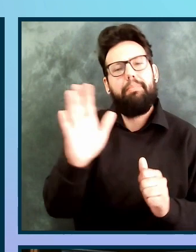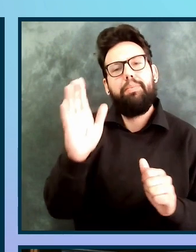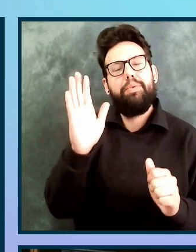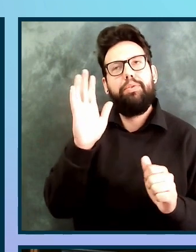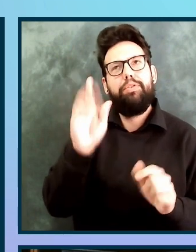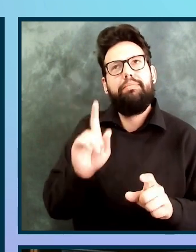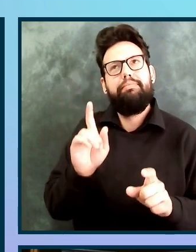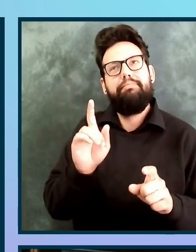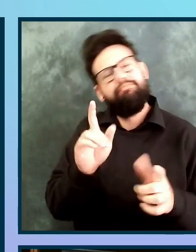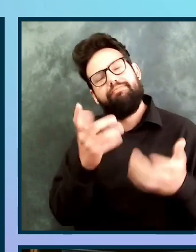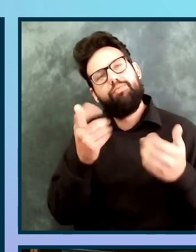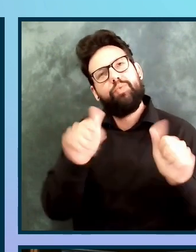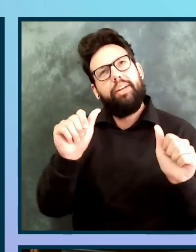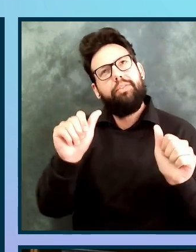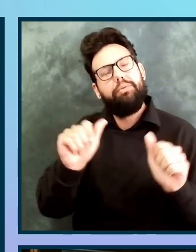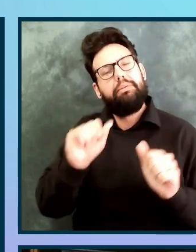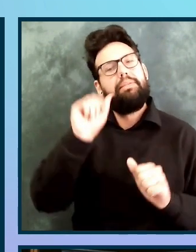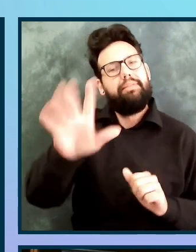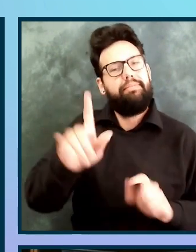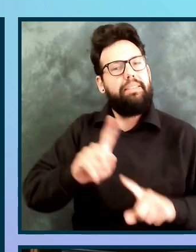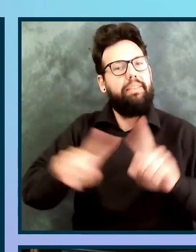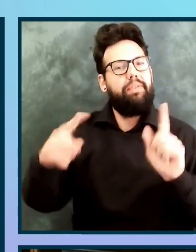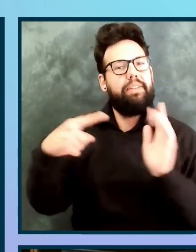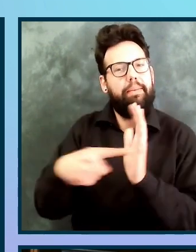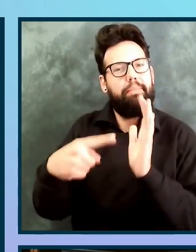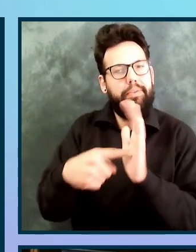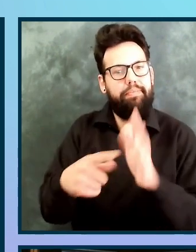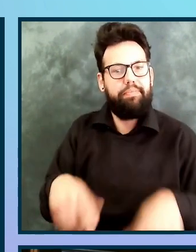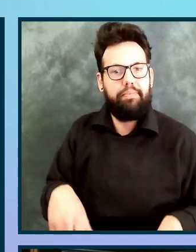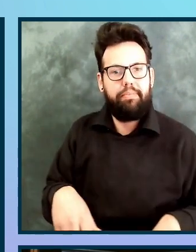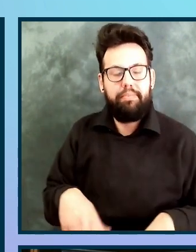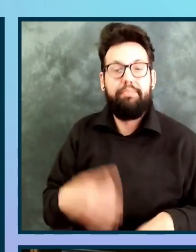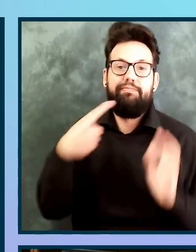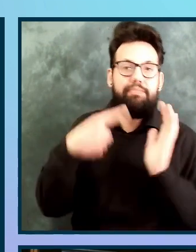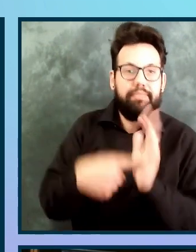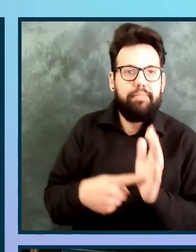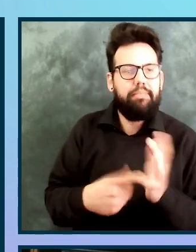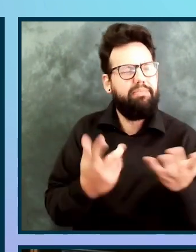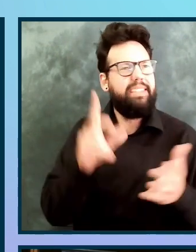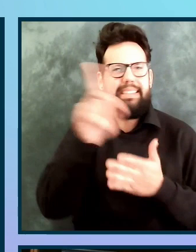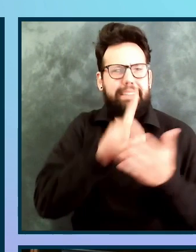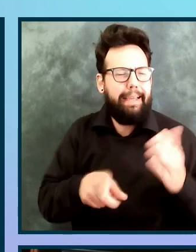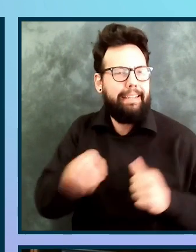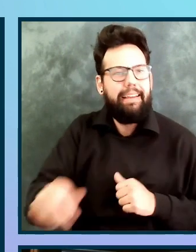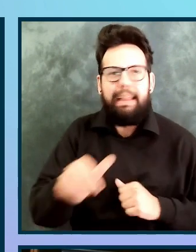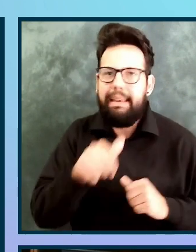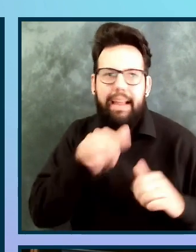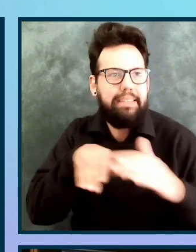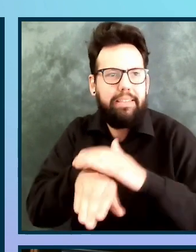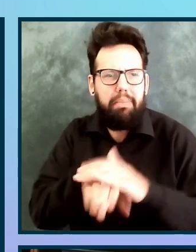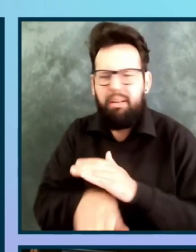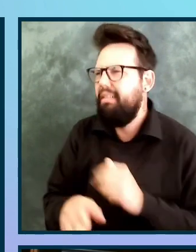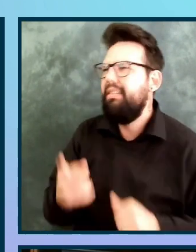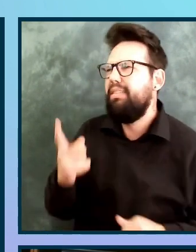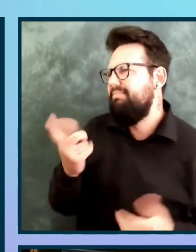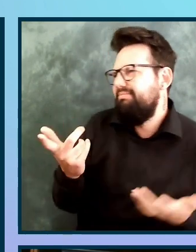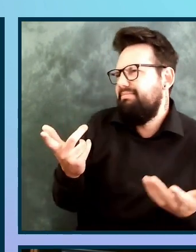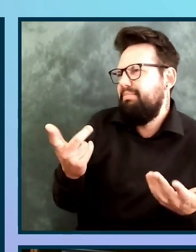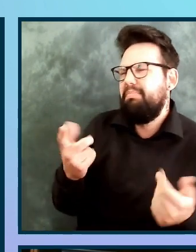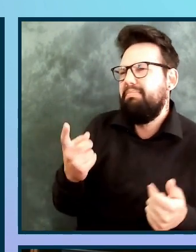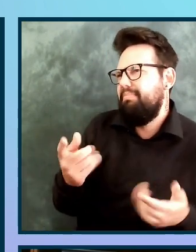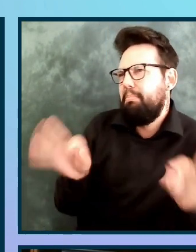designers. So our designs are not accessible. Why does that matter? Because in high velocity accessibility,